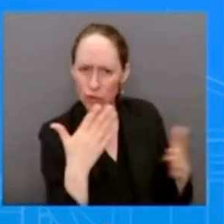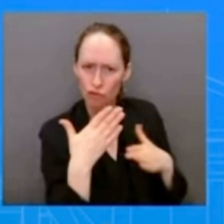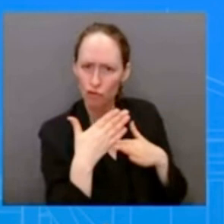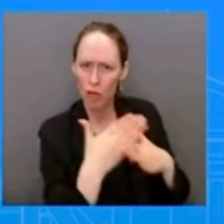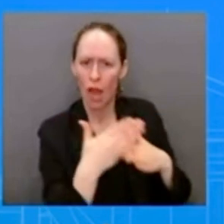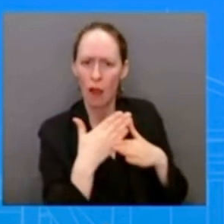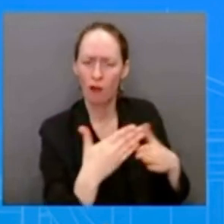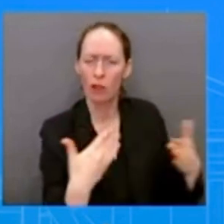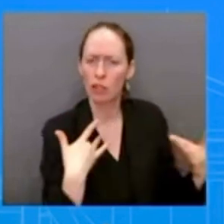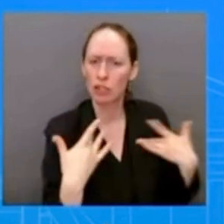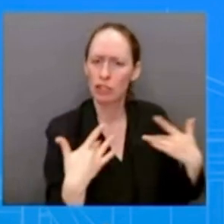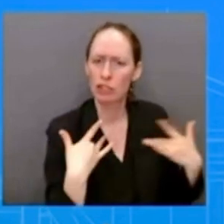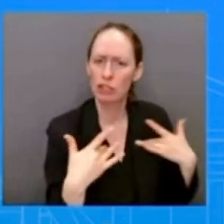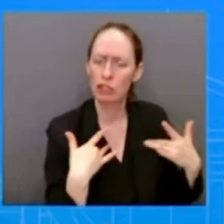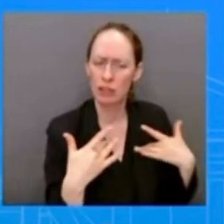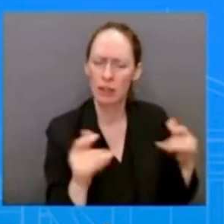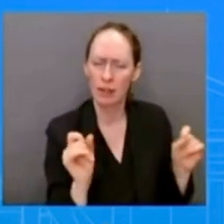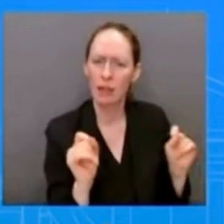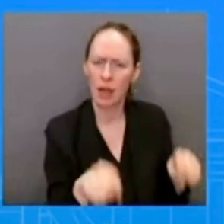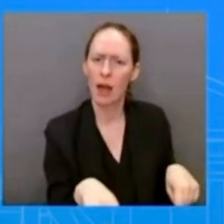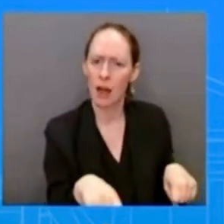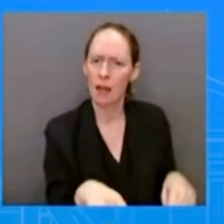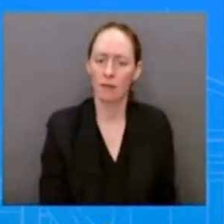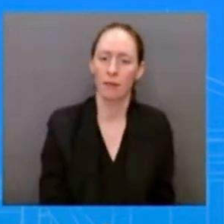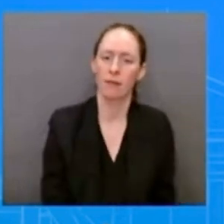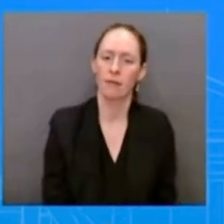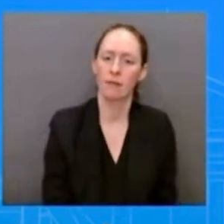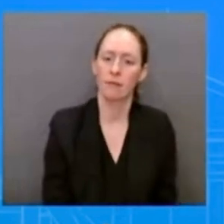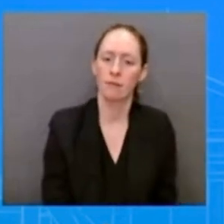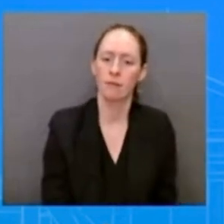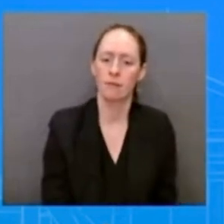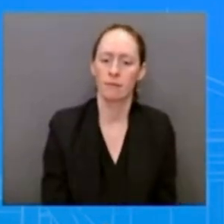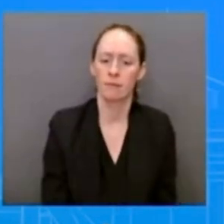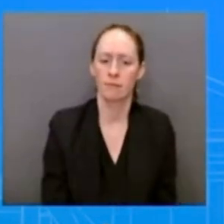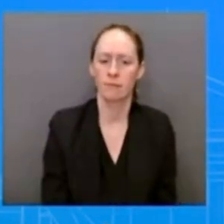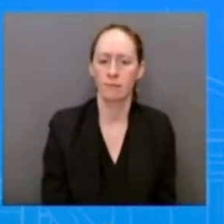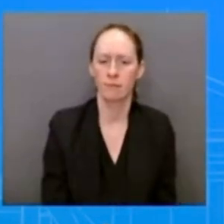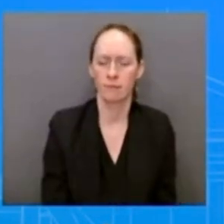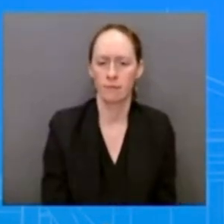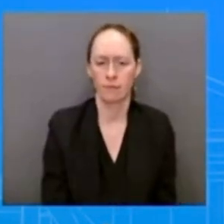to seek a compromise as soon as possible and then that's that's where we are